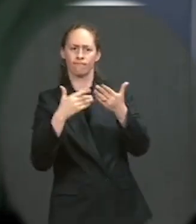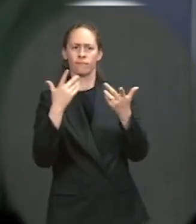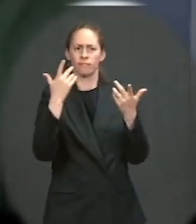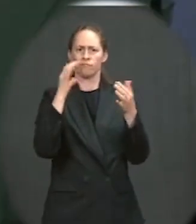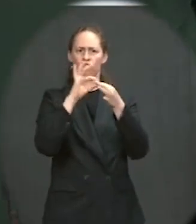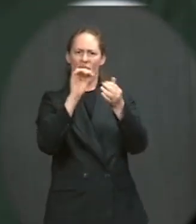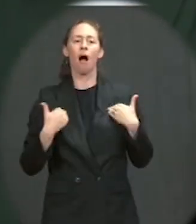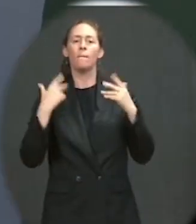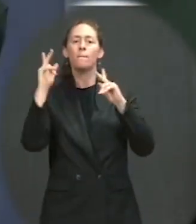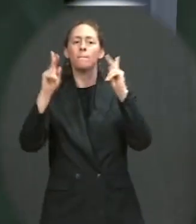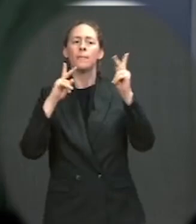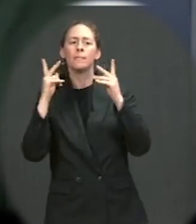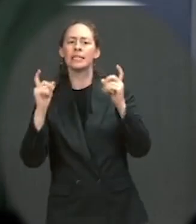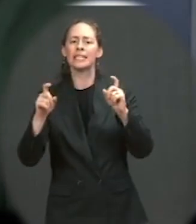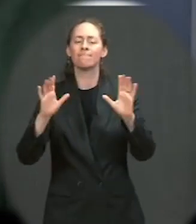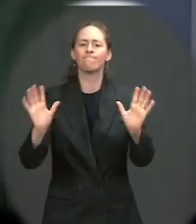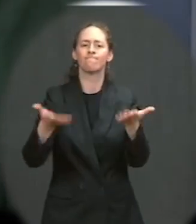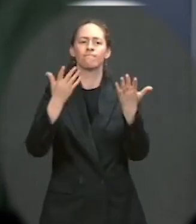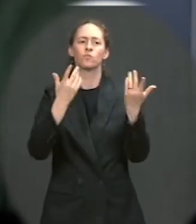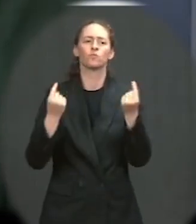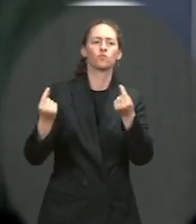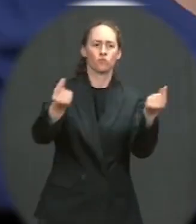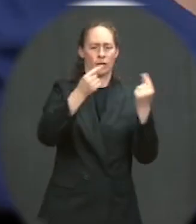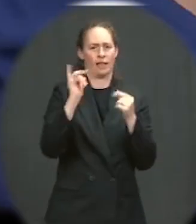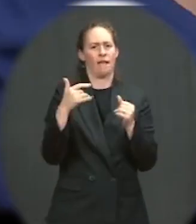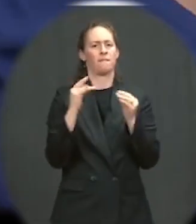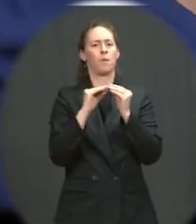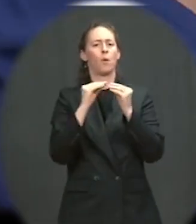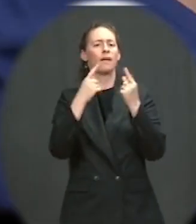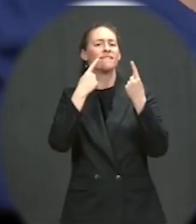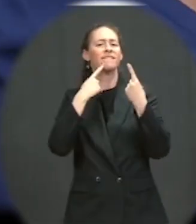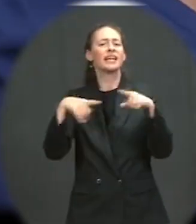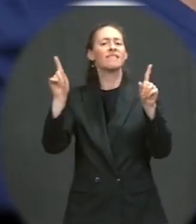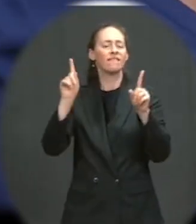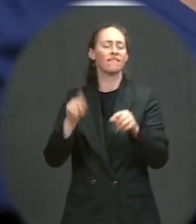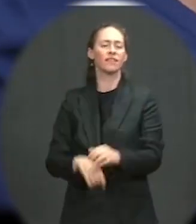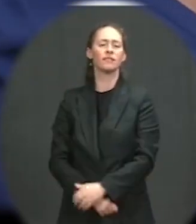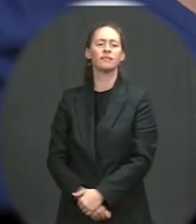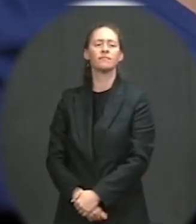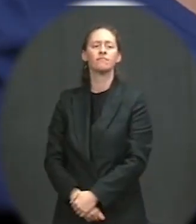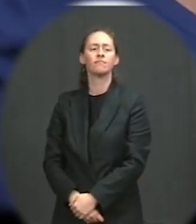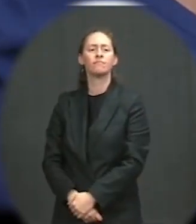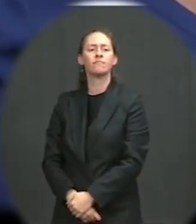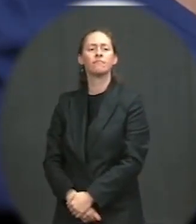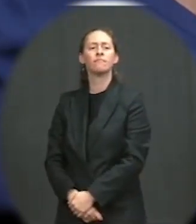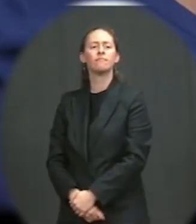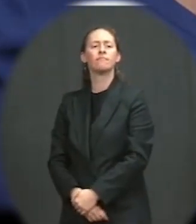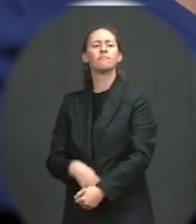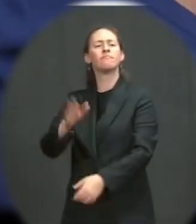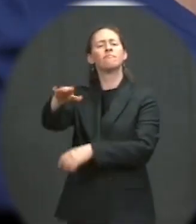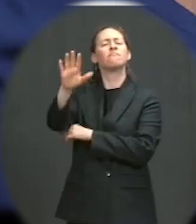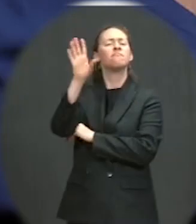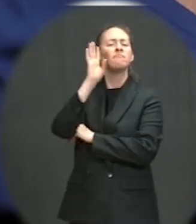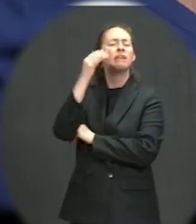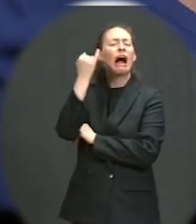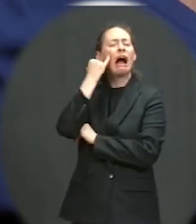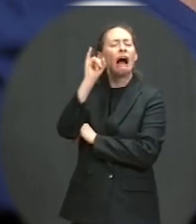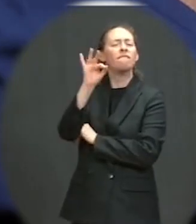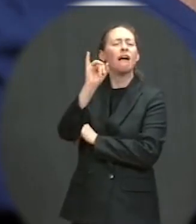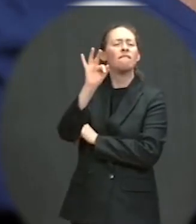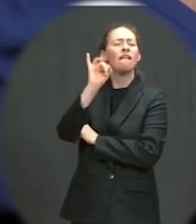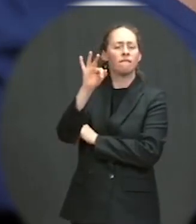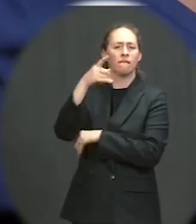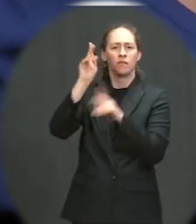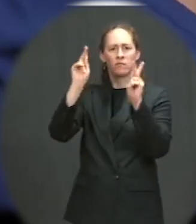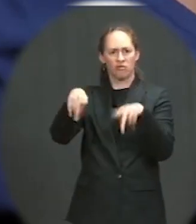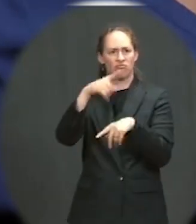feels are important to. So is the thought there basically that somebody, some criminal who has been committing crimes with limited interruption or